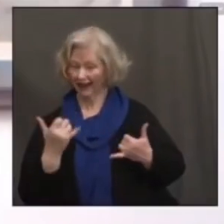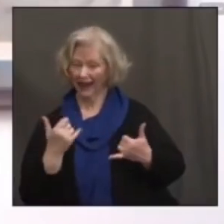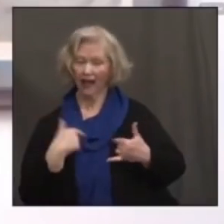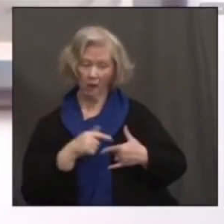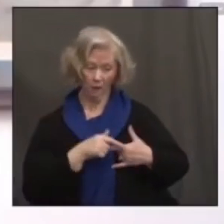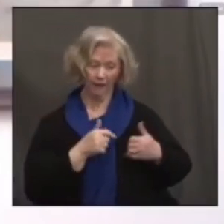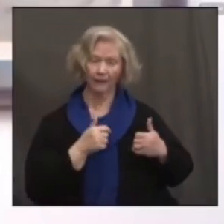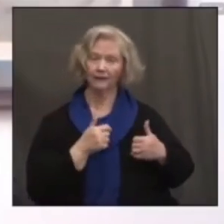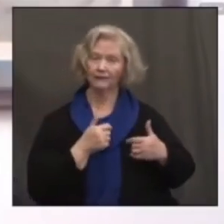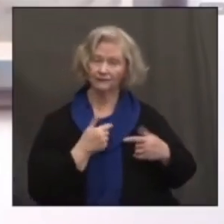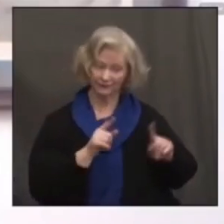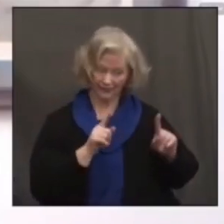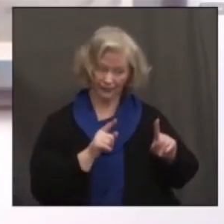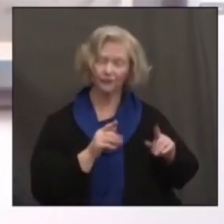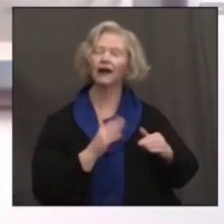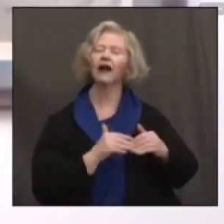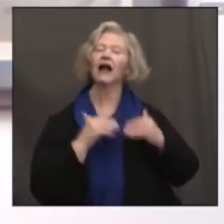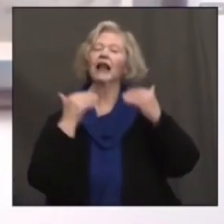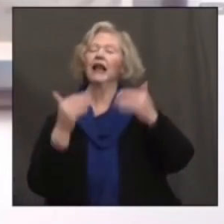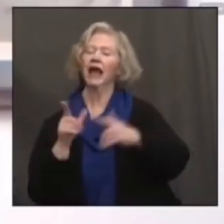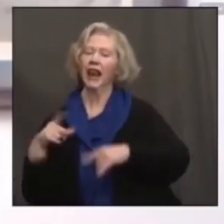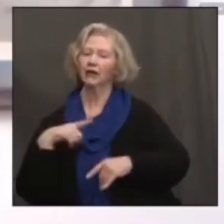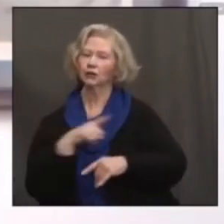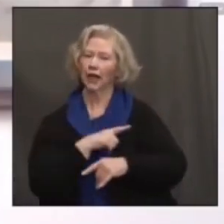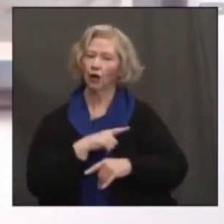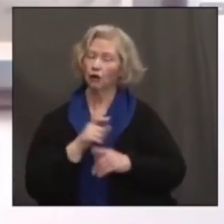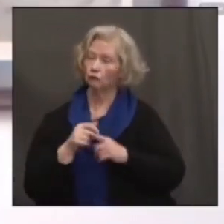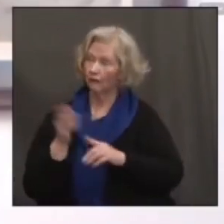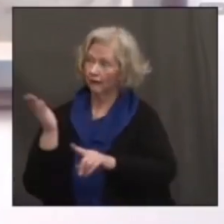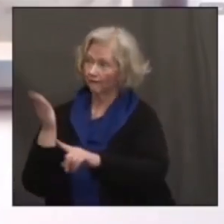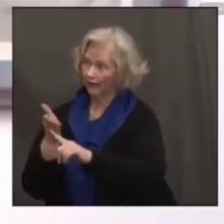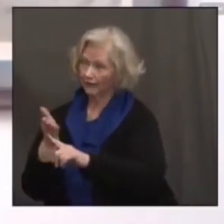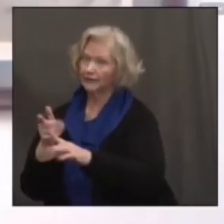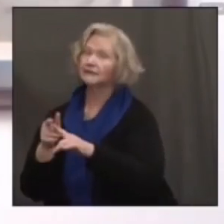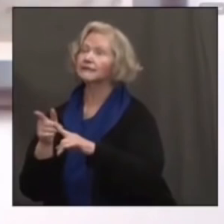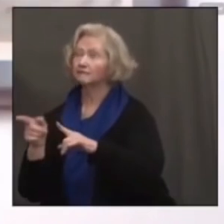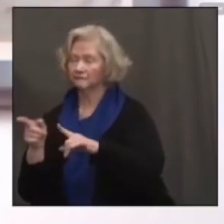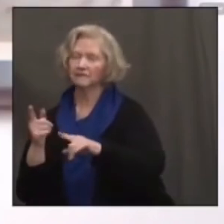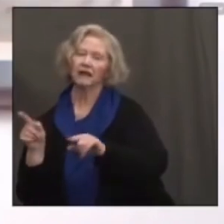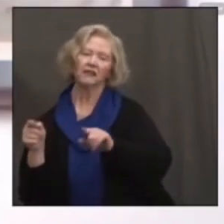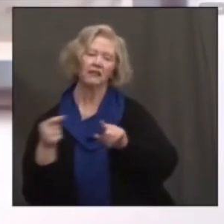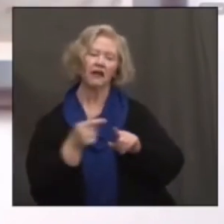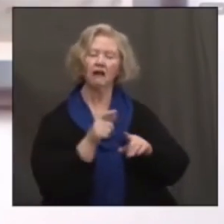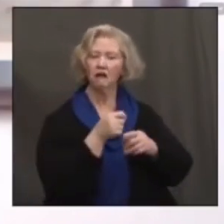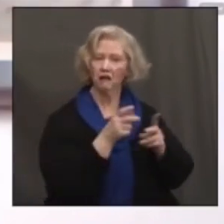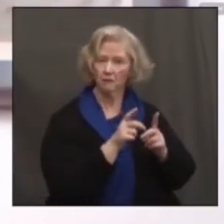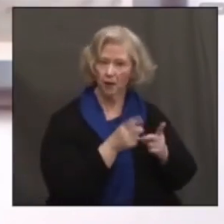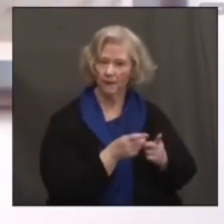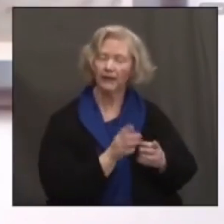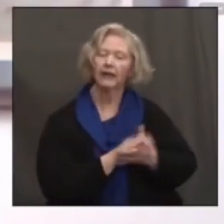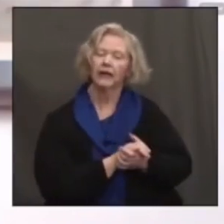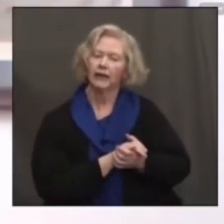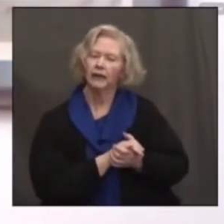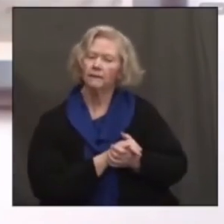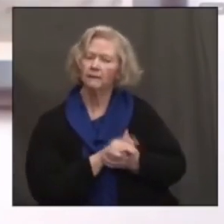legislative process and make the case there. And then we'll be on to the interior. But overall, it was a good day for the state of